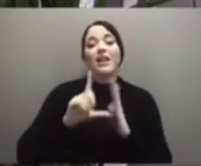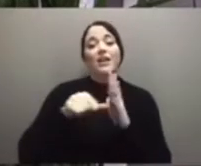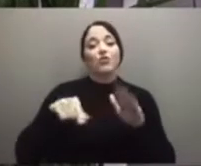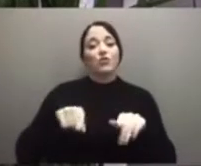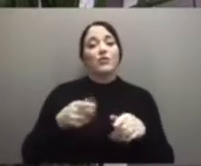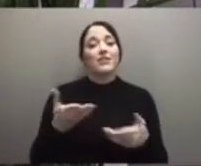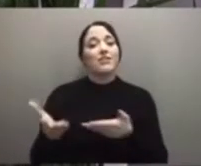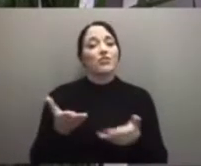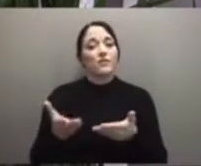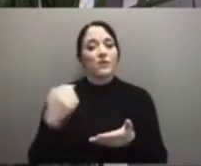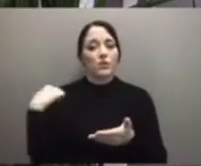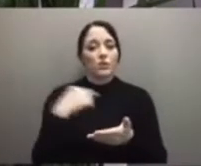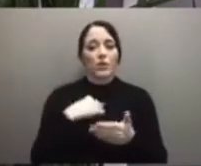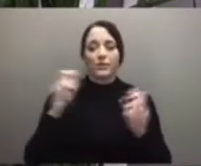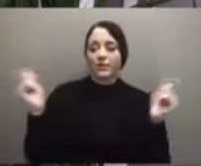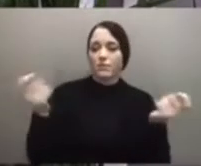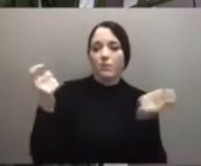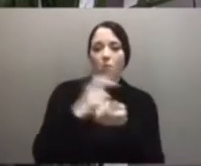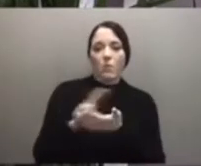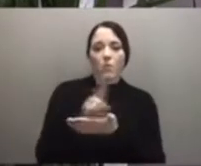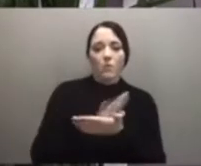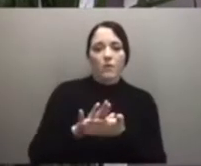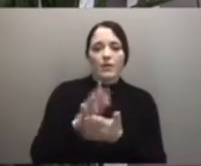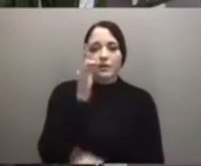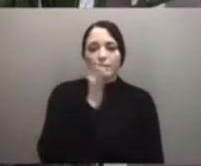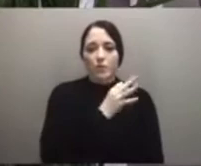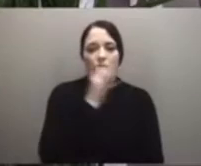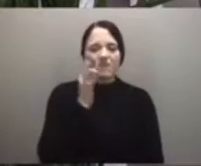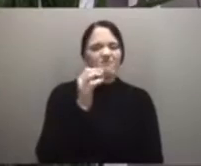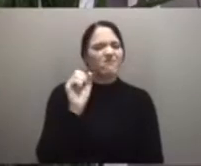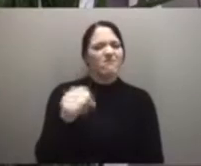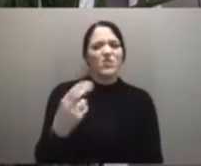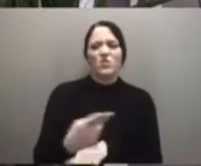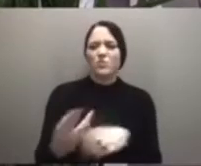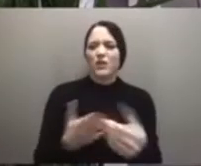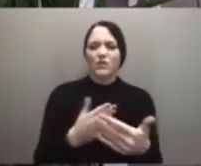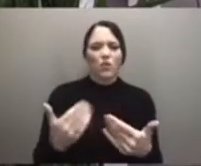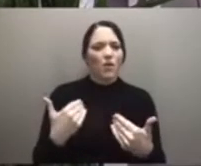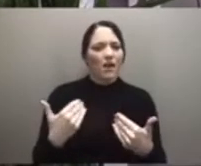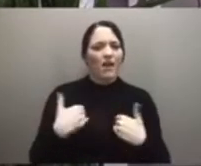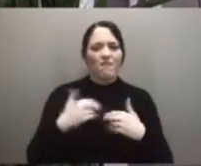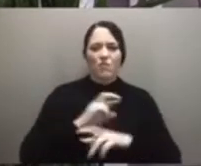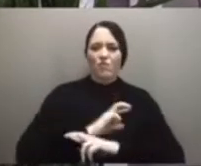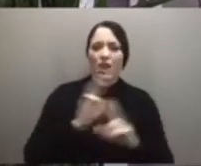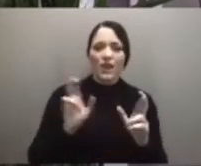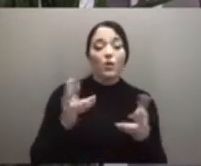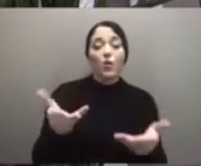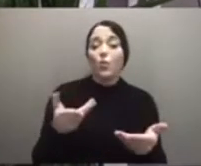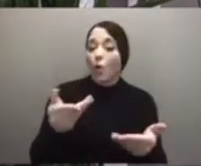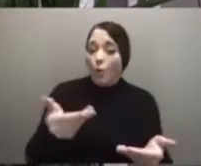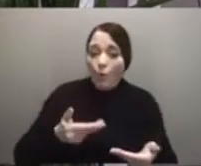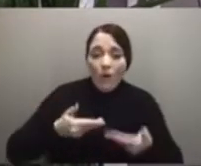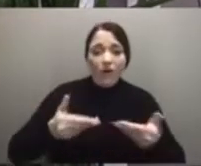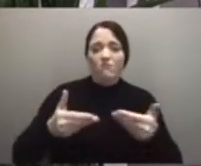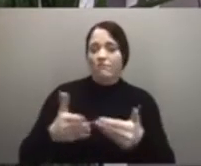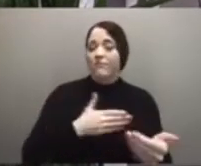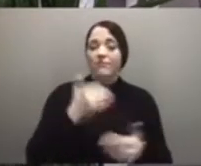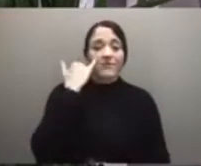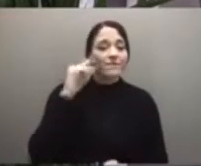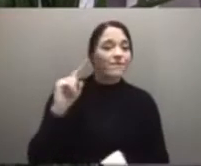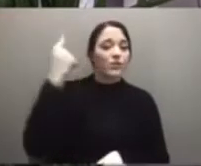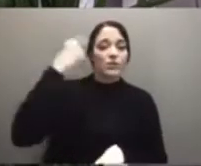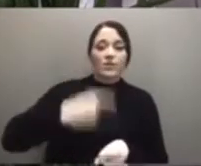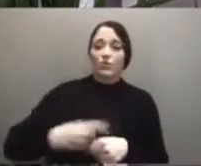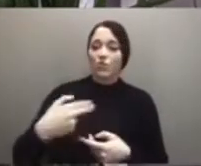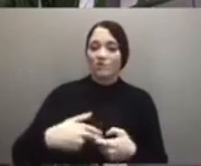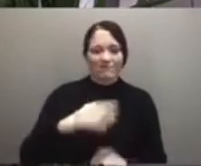invited to use whatever you have available today. And you are welcome, even if it's your first time worshiping with us. You do not